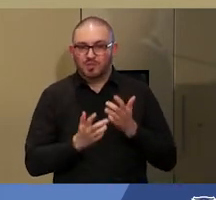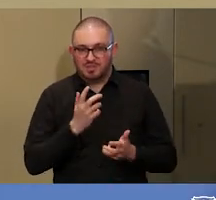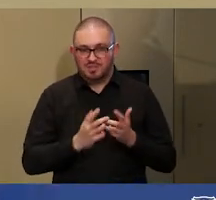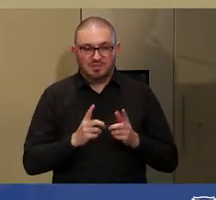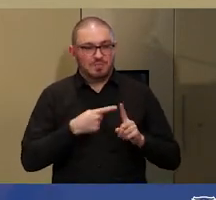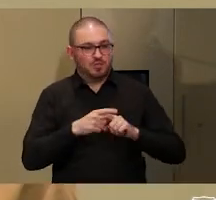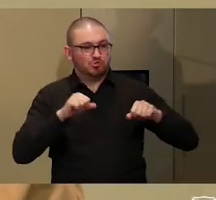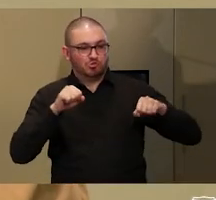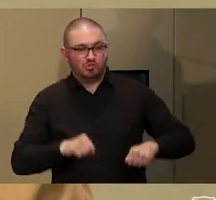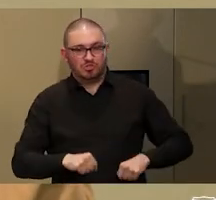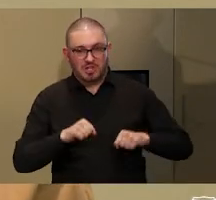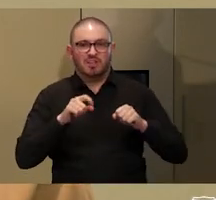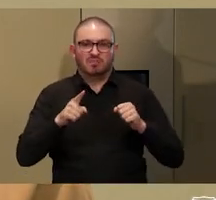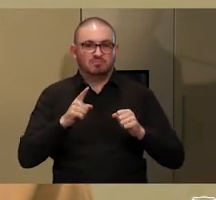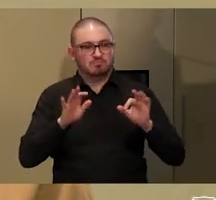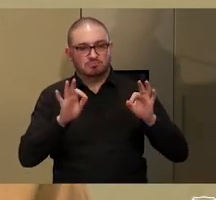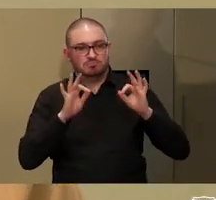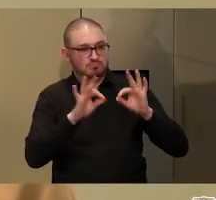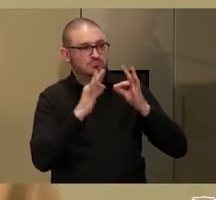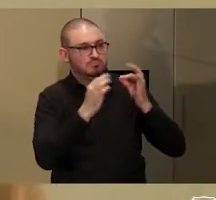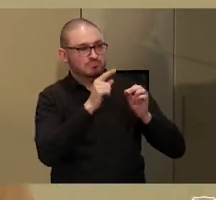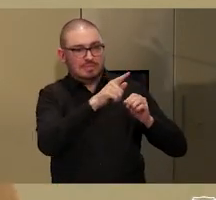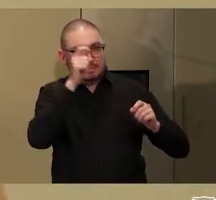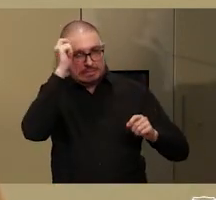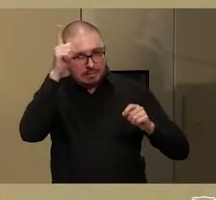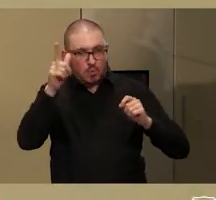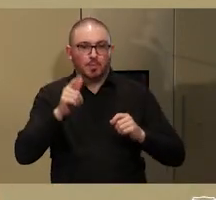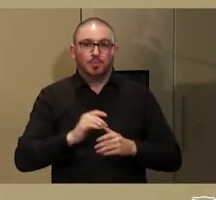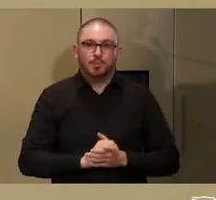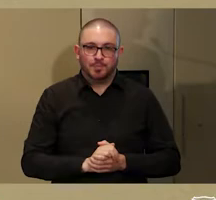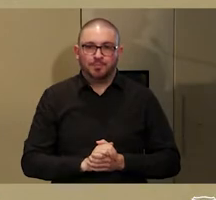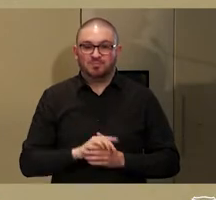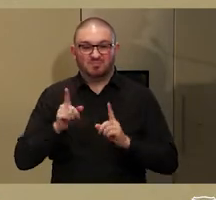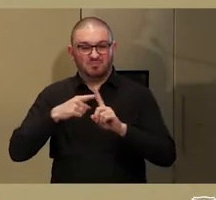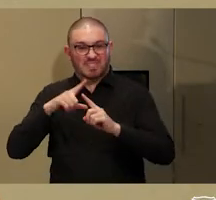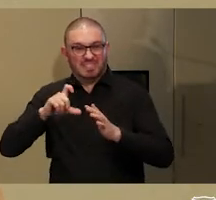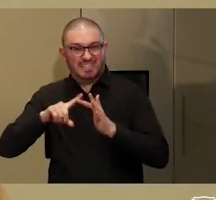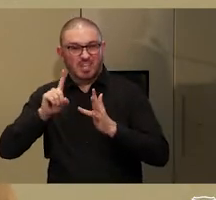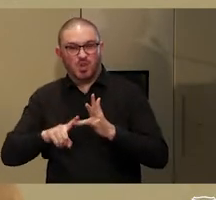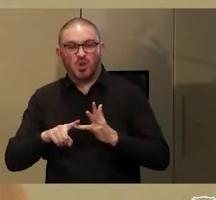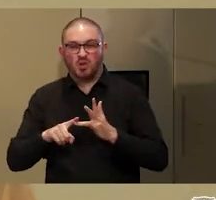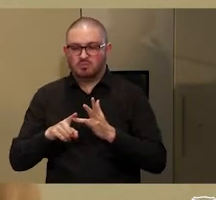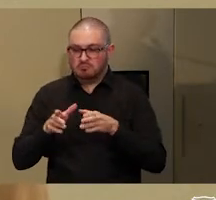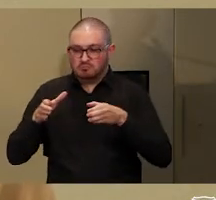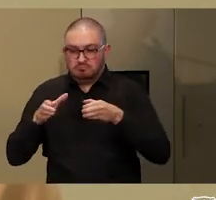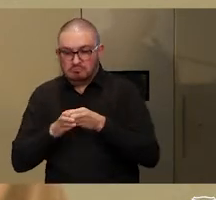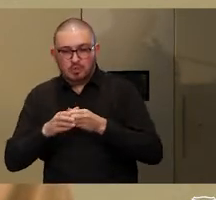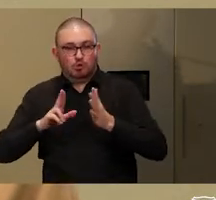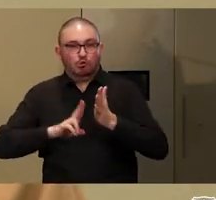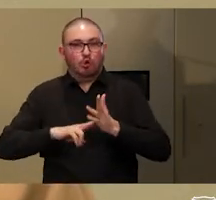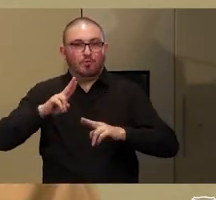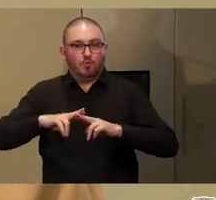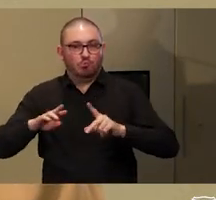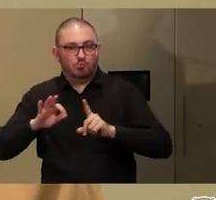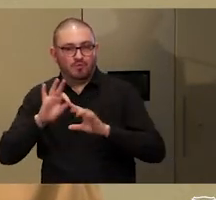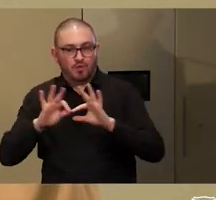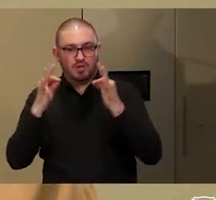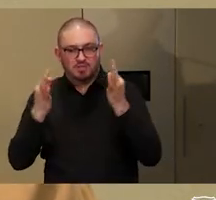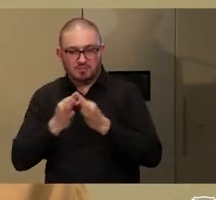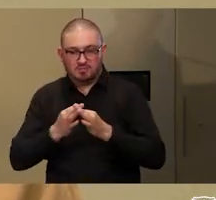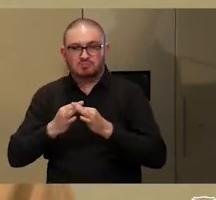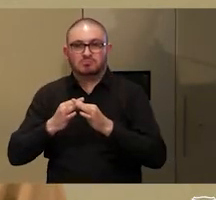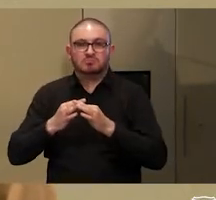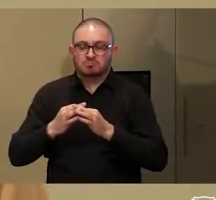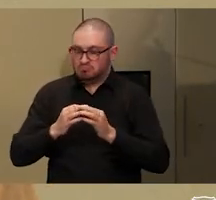and chair of the Alola Foundation in Timor, I'm also the CEO of a small not-for-profit organisation called Wur